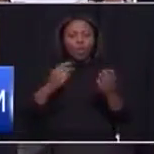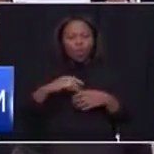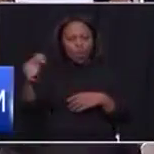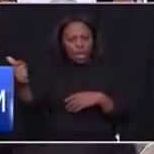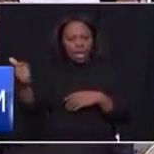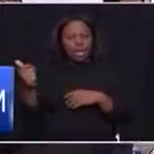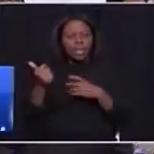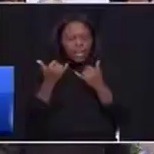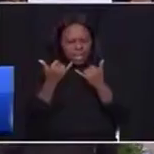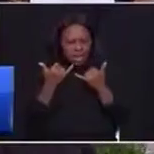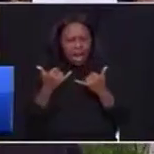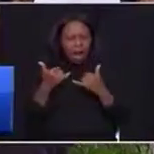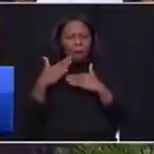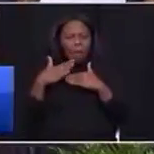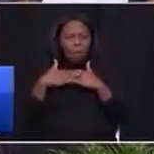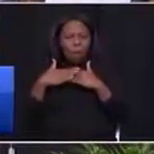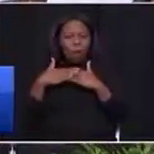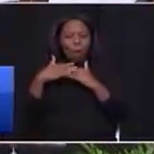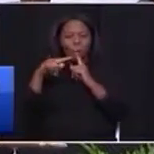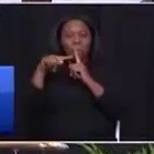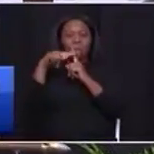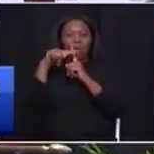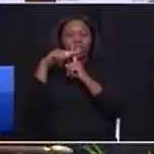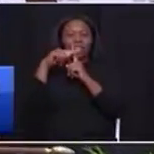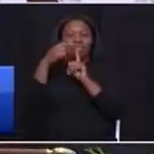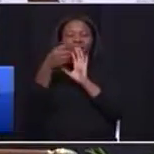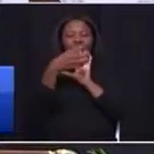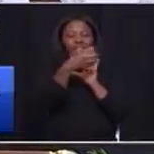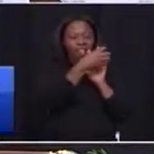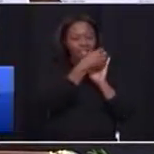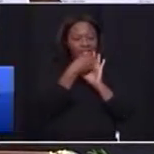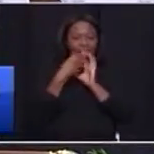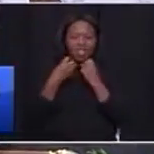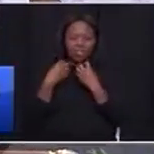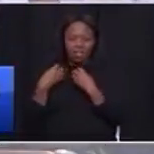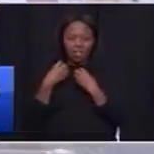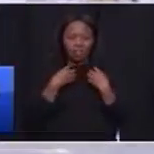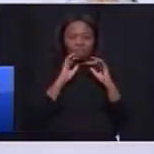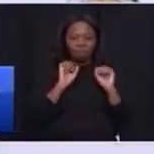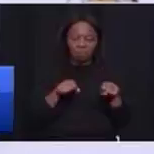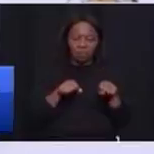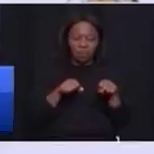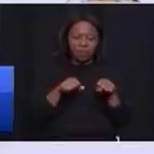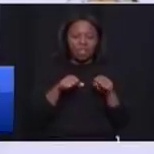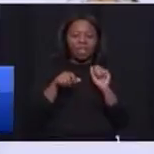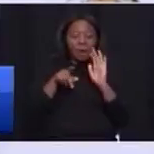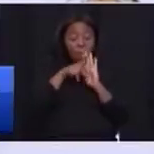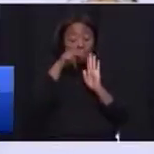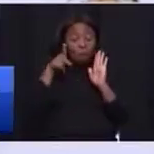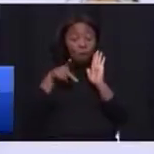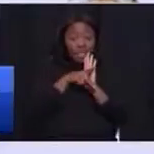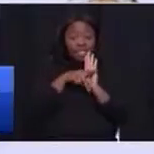received a lot of positive feedback, and this is one of the most popular policy interventions.